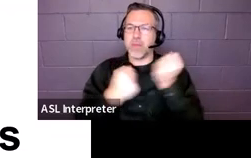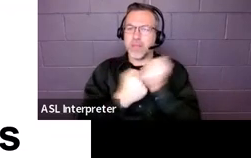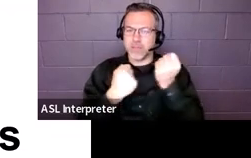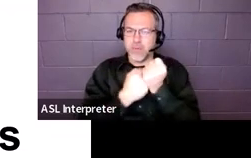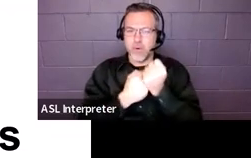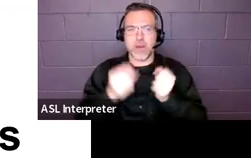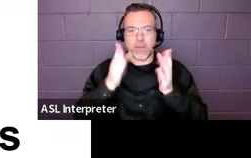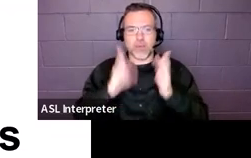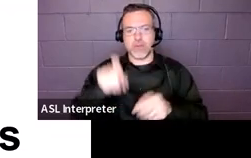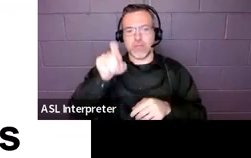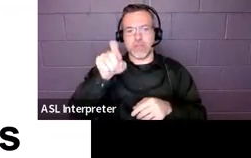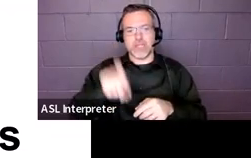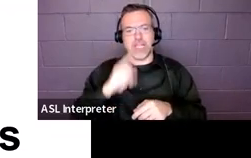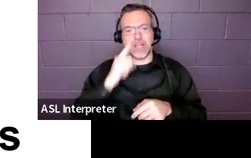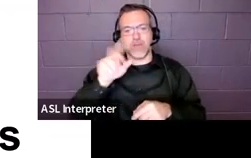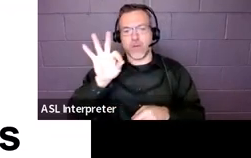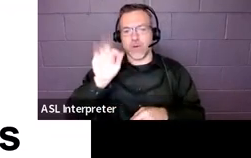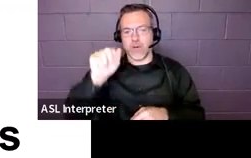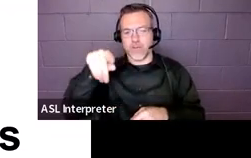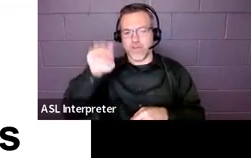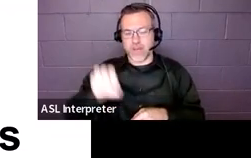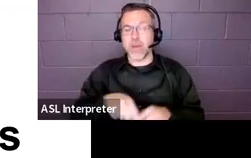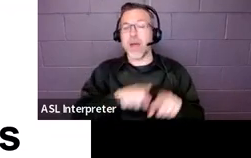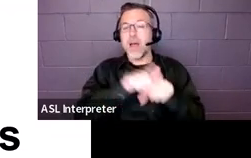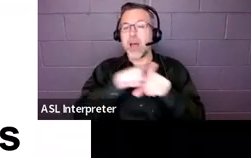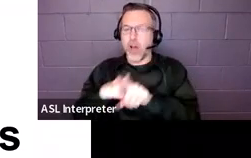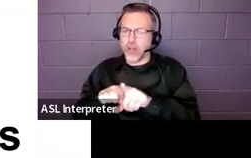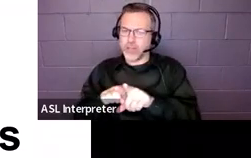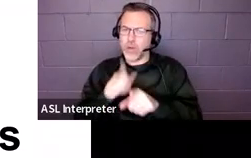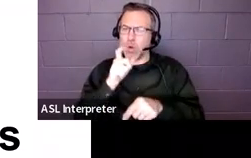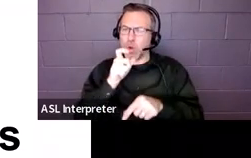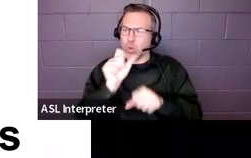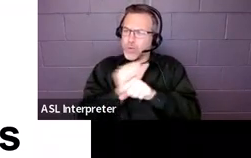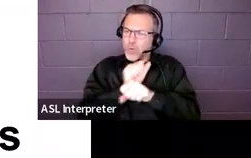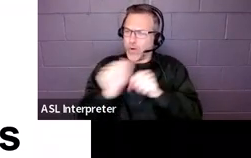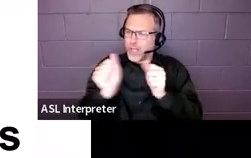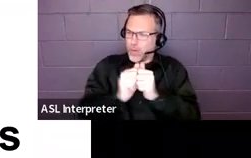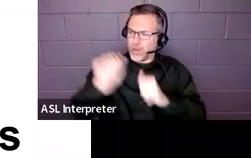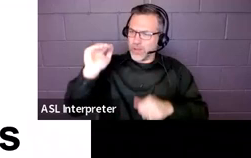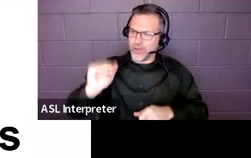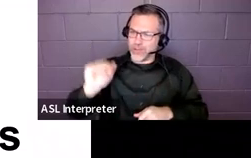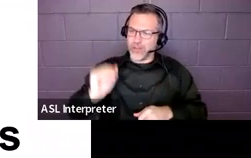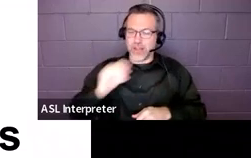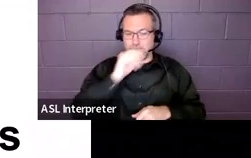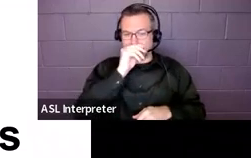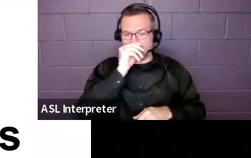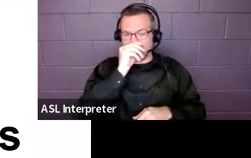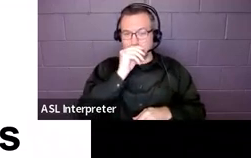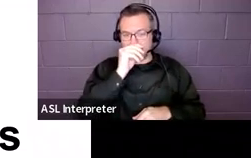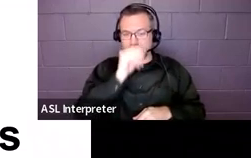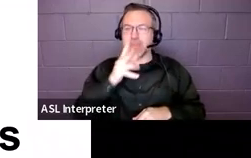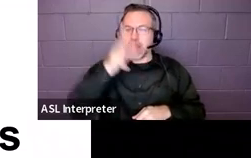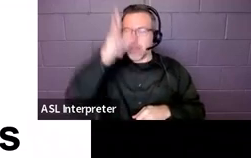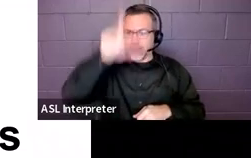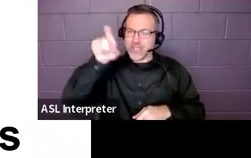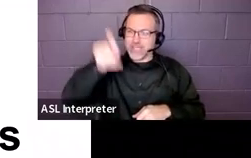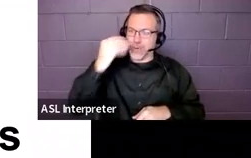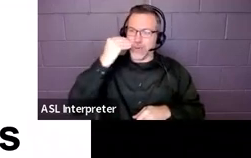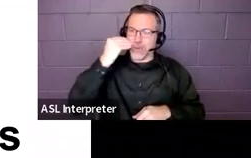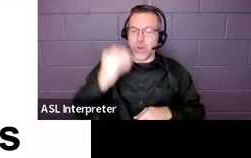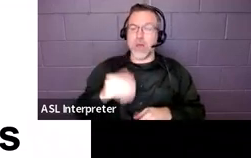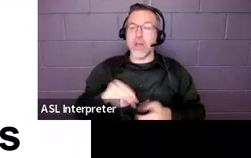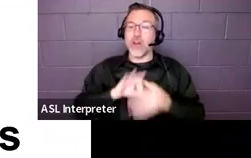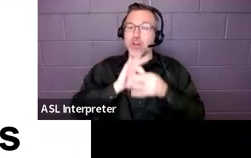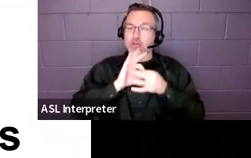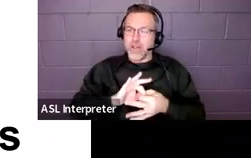but also so that parents know who's working with their child. We know that the related service assistance would